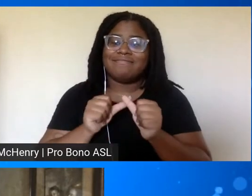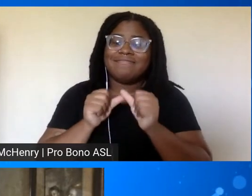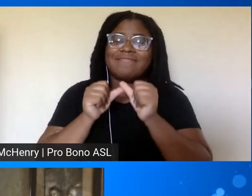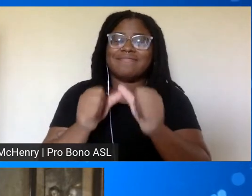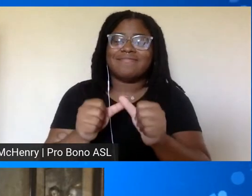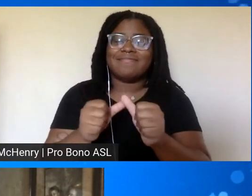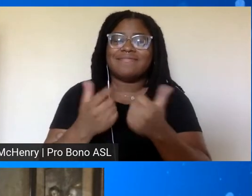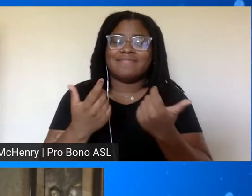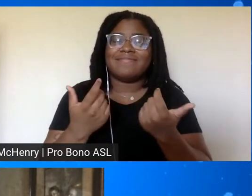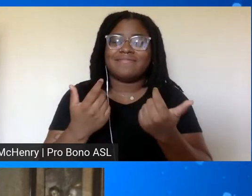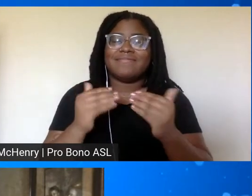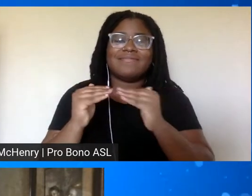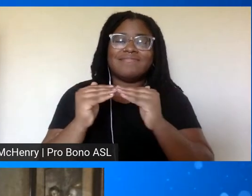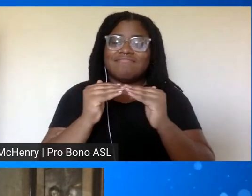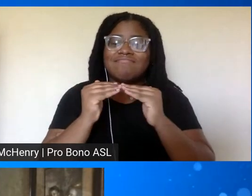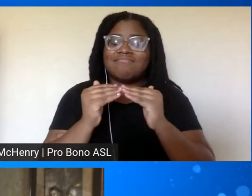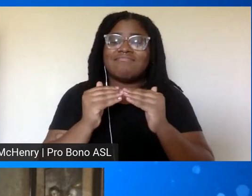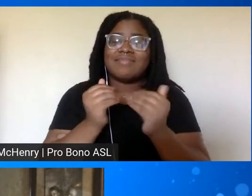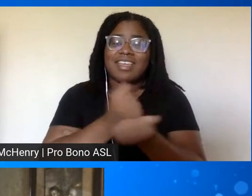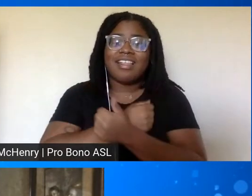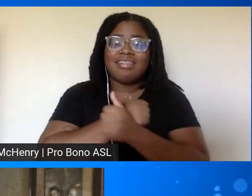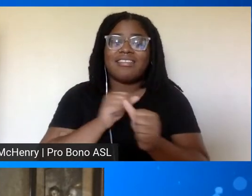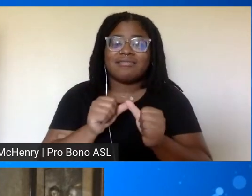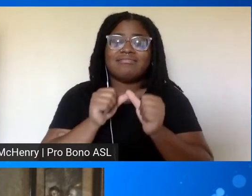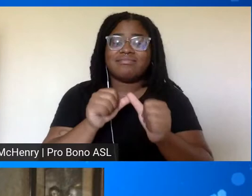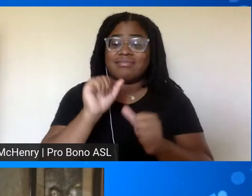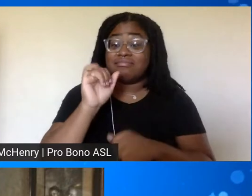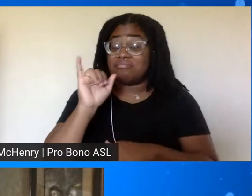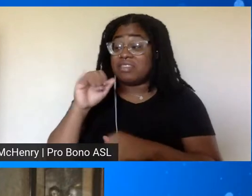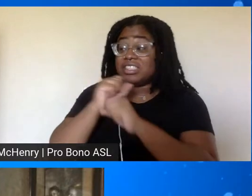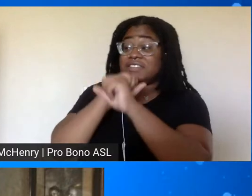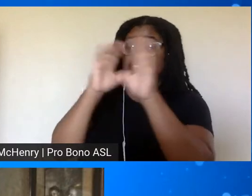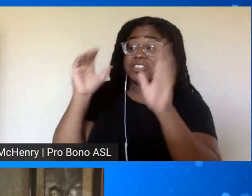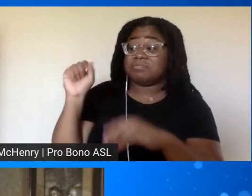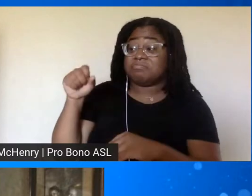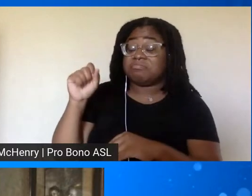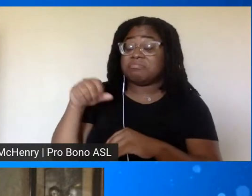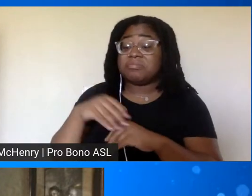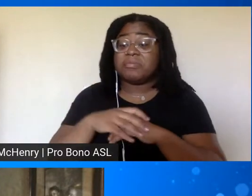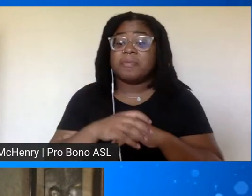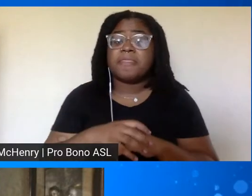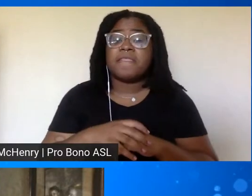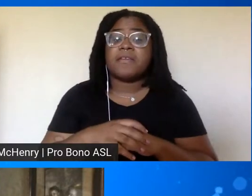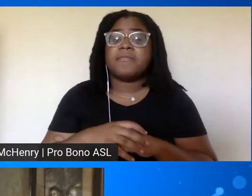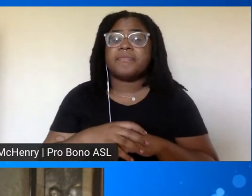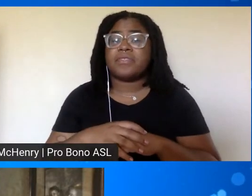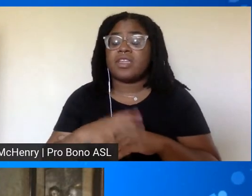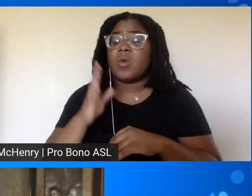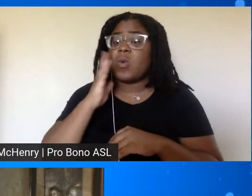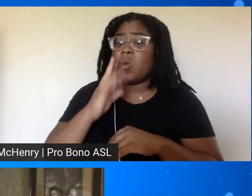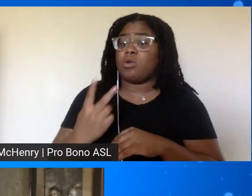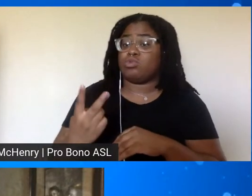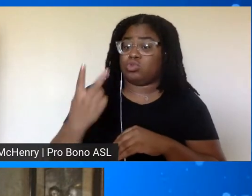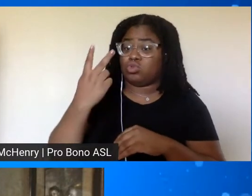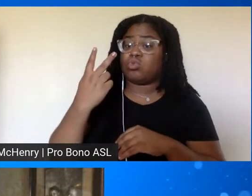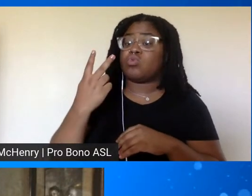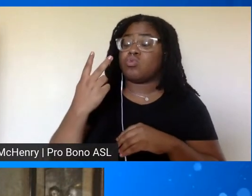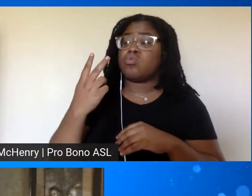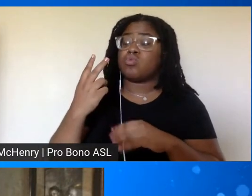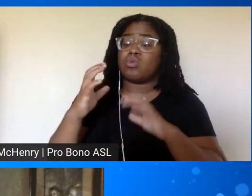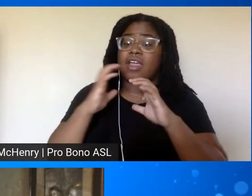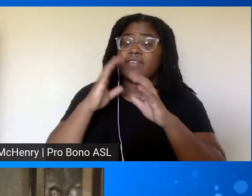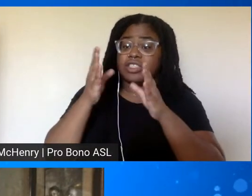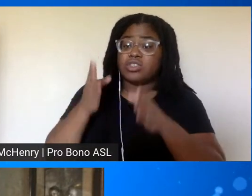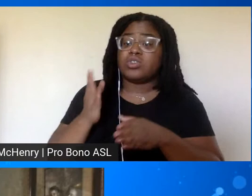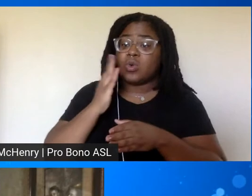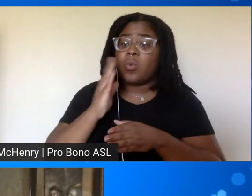justice ceases and love prevails that's the vision and as we bring on our next two conversational lists